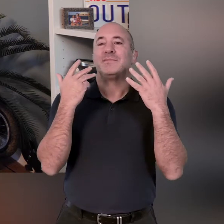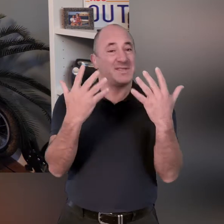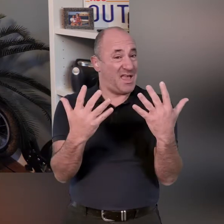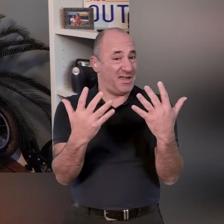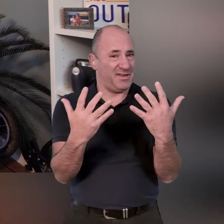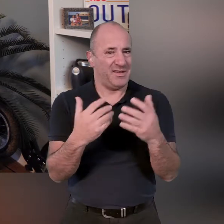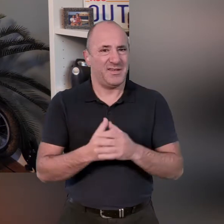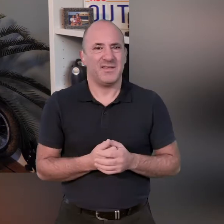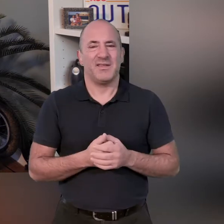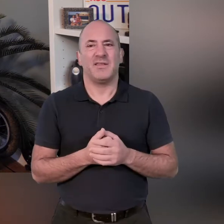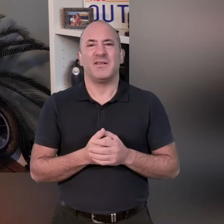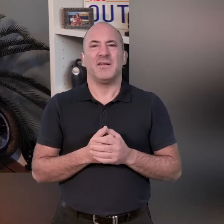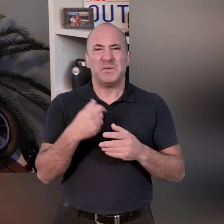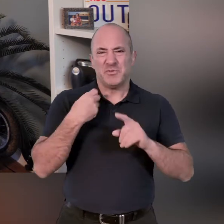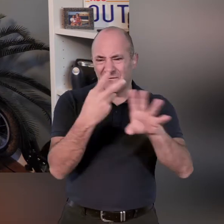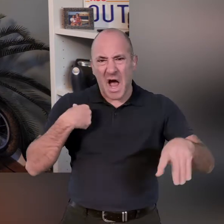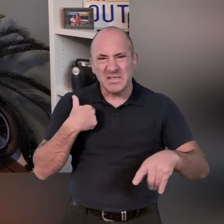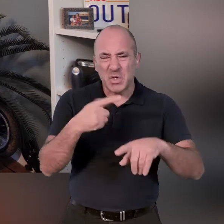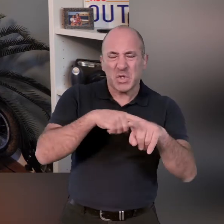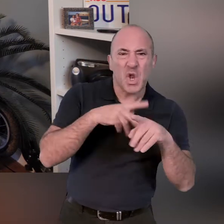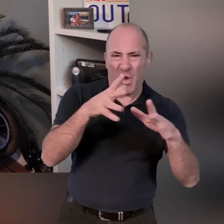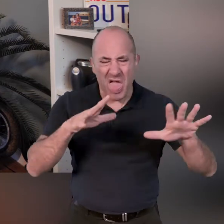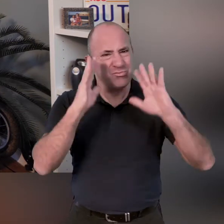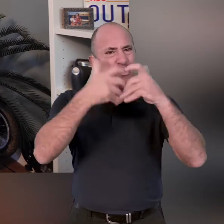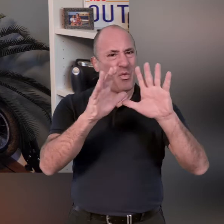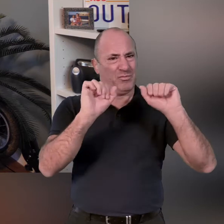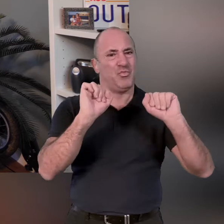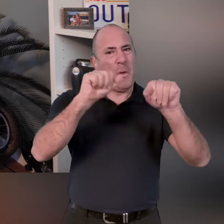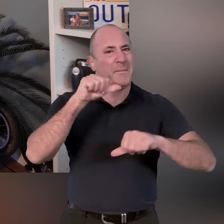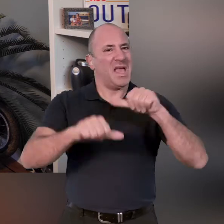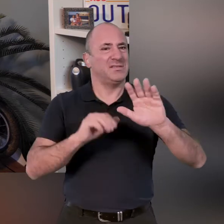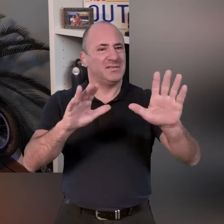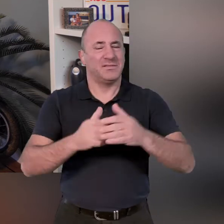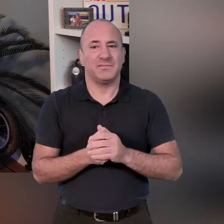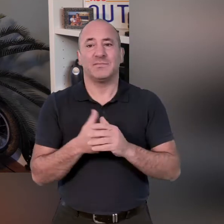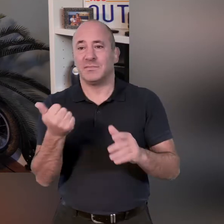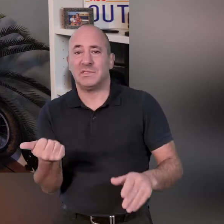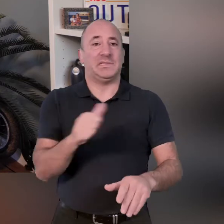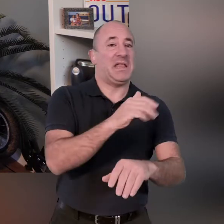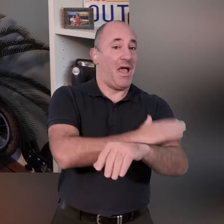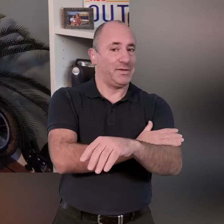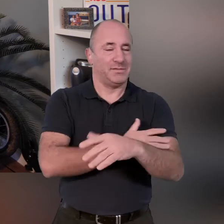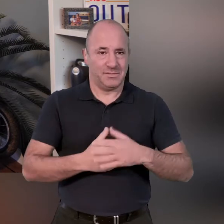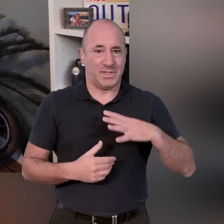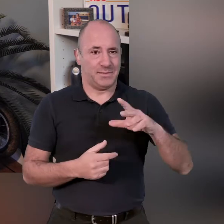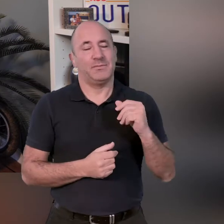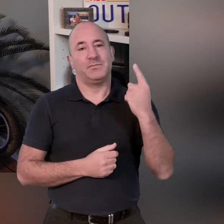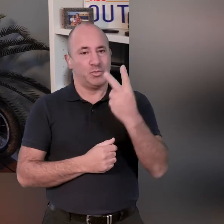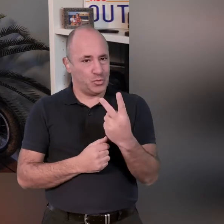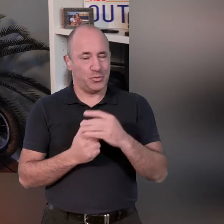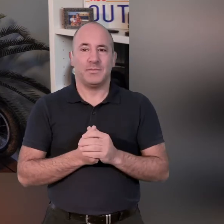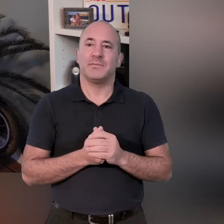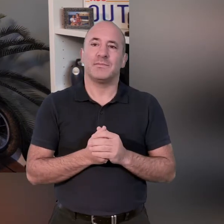ten and do not worry if you're not keeping up with my pace that's fine other arm now off we go one